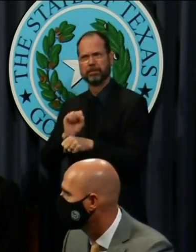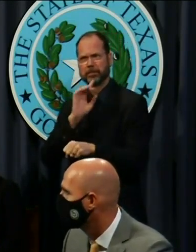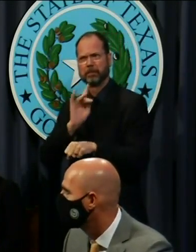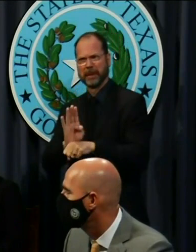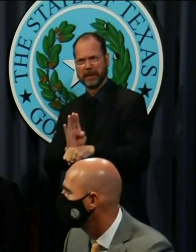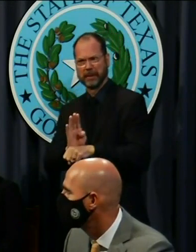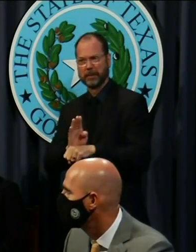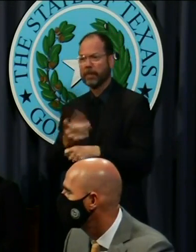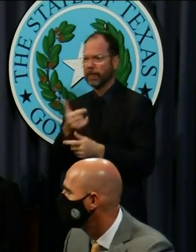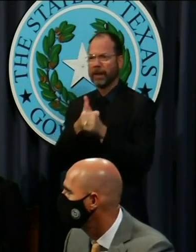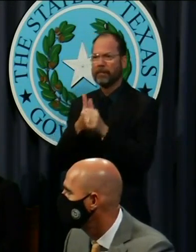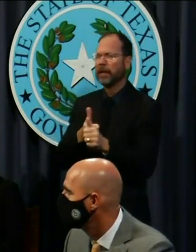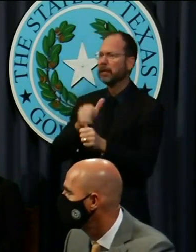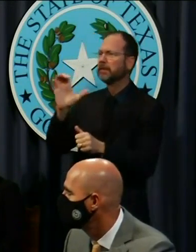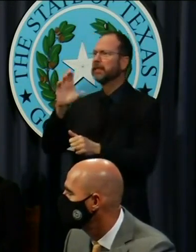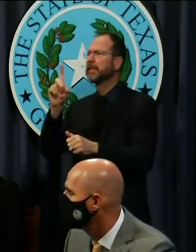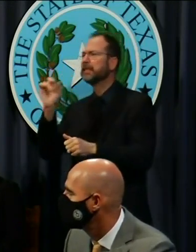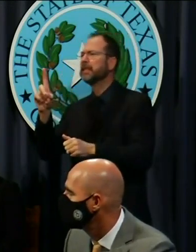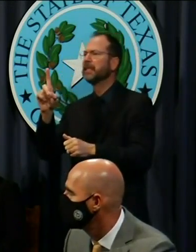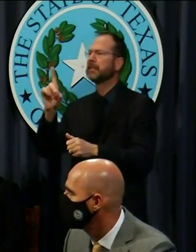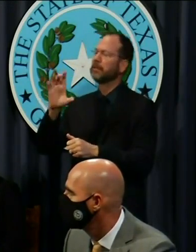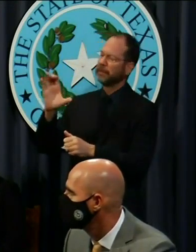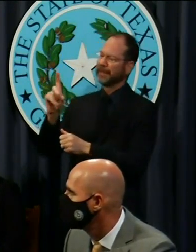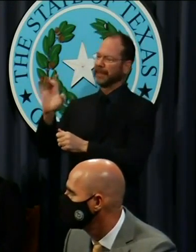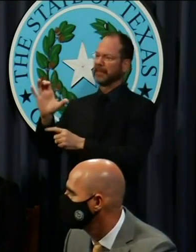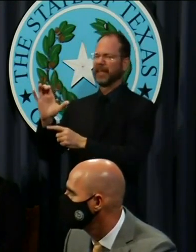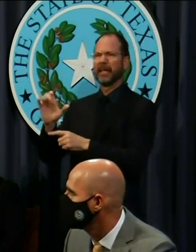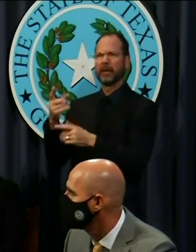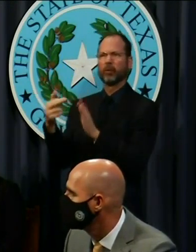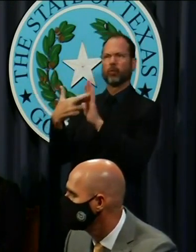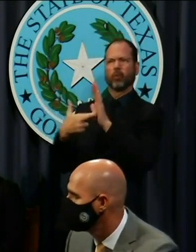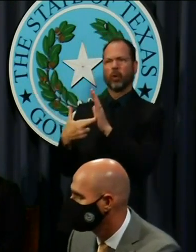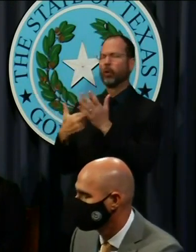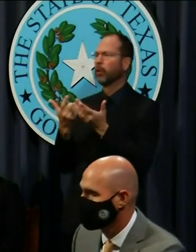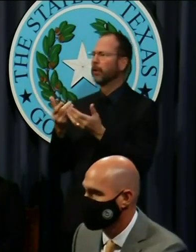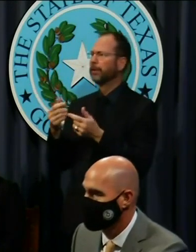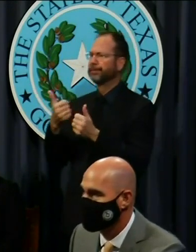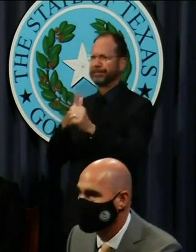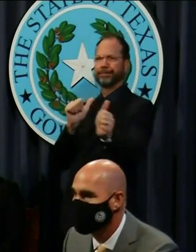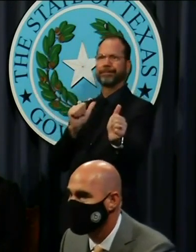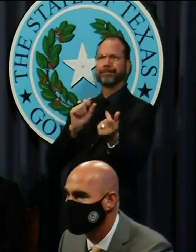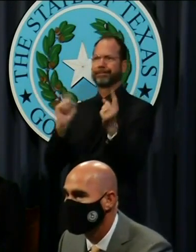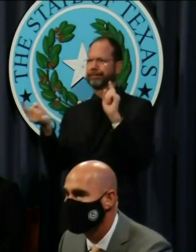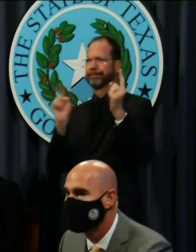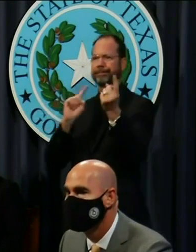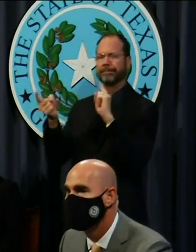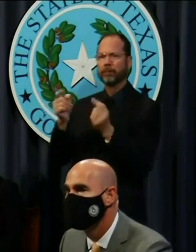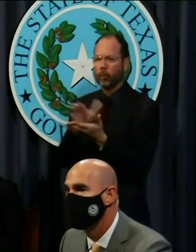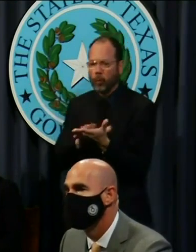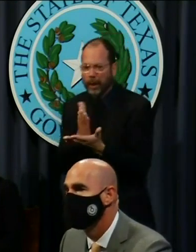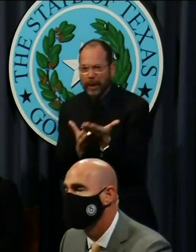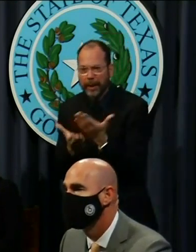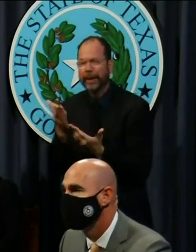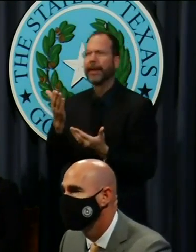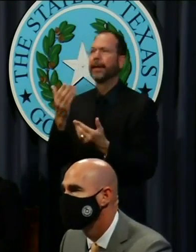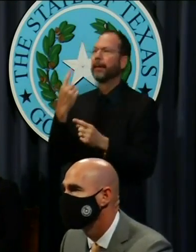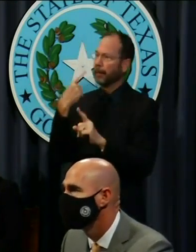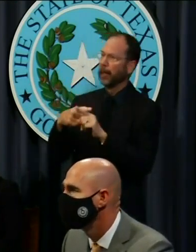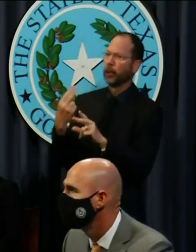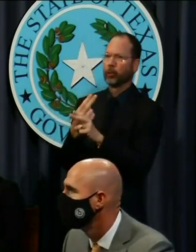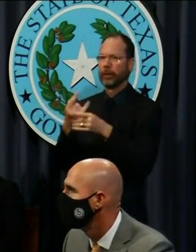CDC standards, social distancing, sanitizing their hands, and wearing masks when around others.